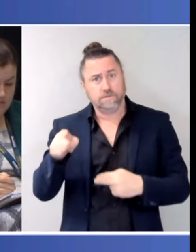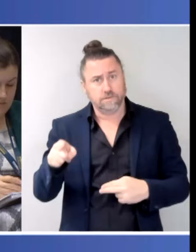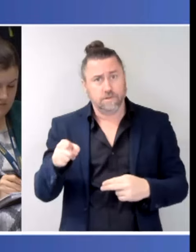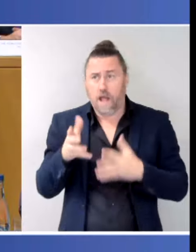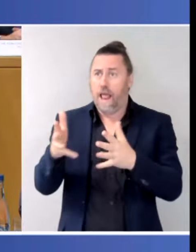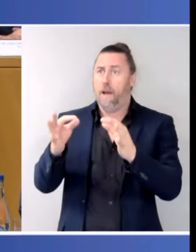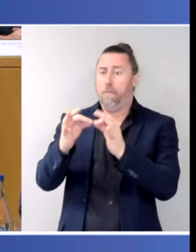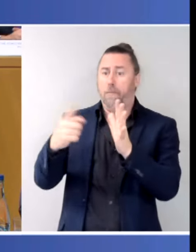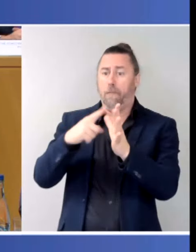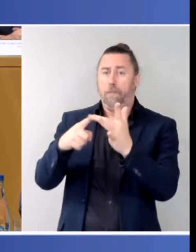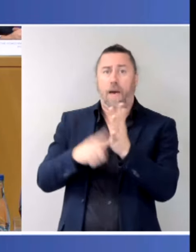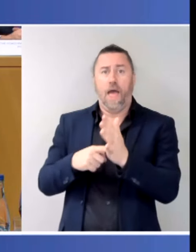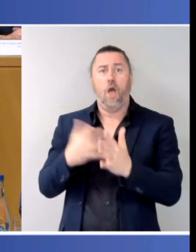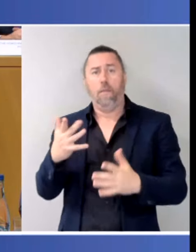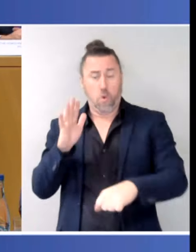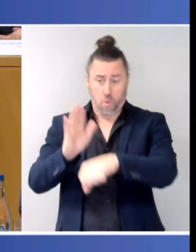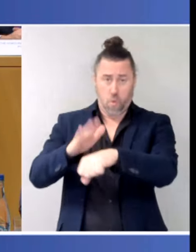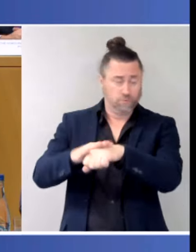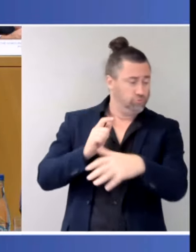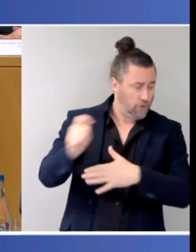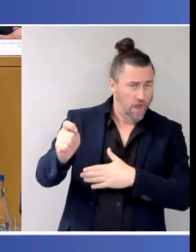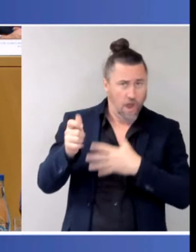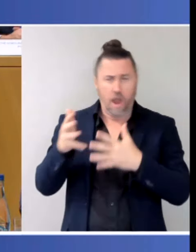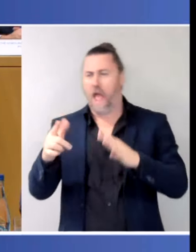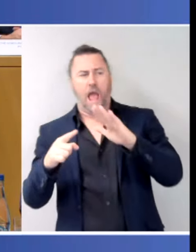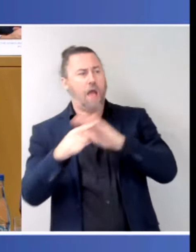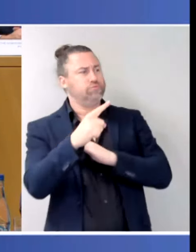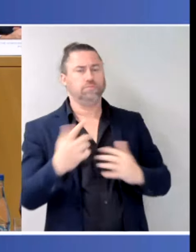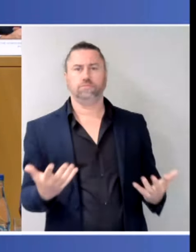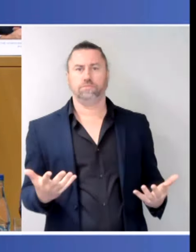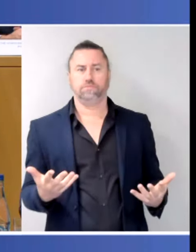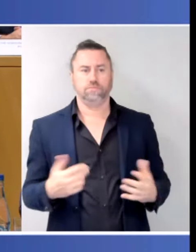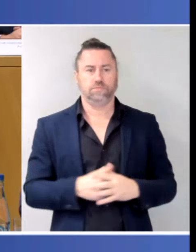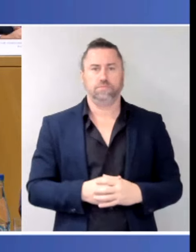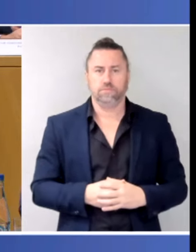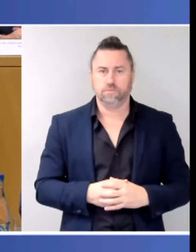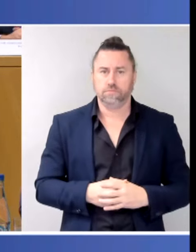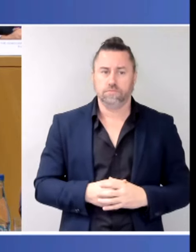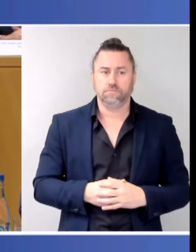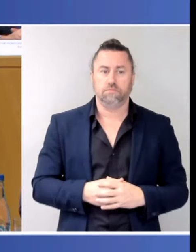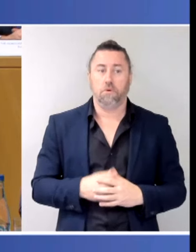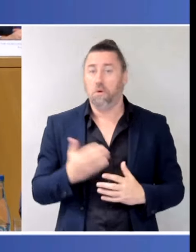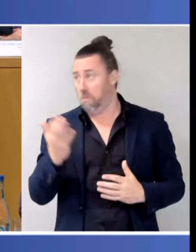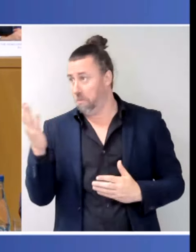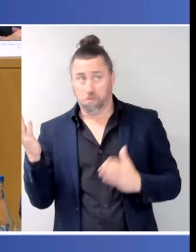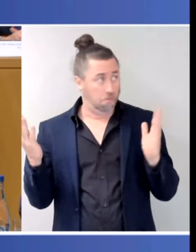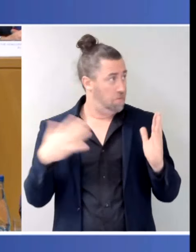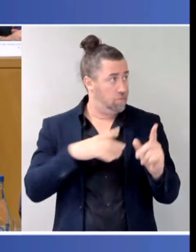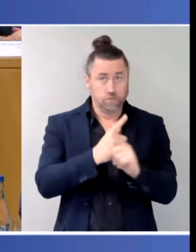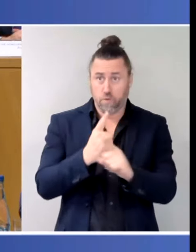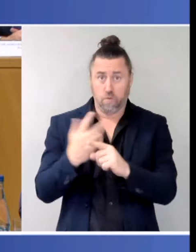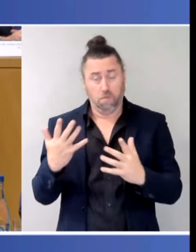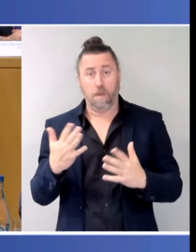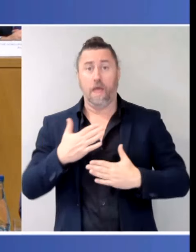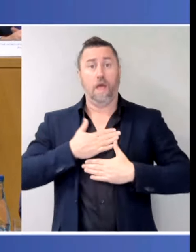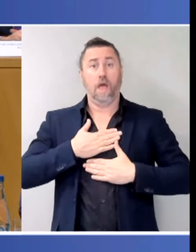just invite any of the Premiers or Chief Ministers to speak. But from the Commonwealth perspective, what I've